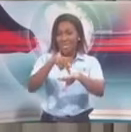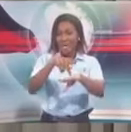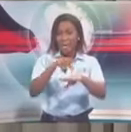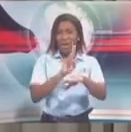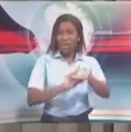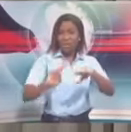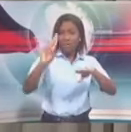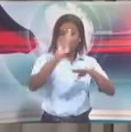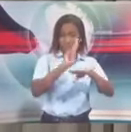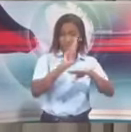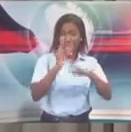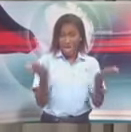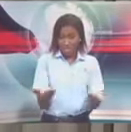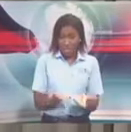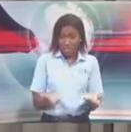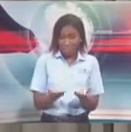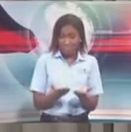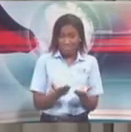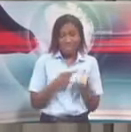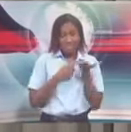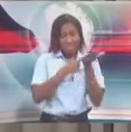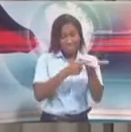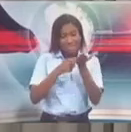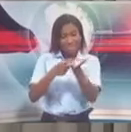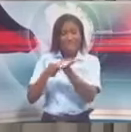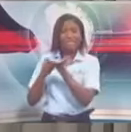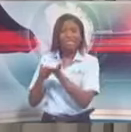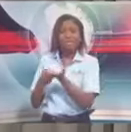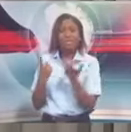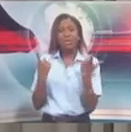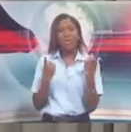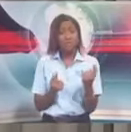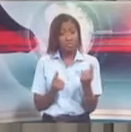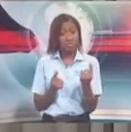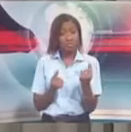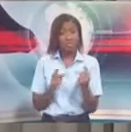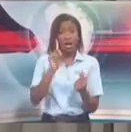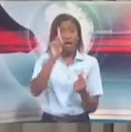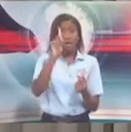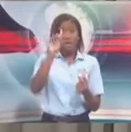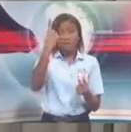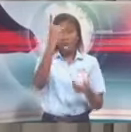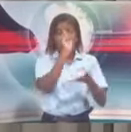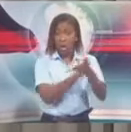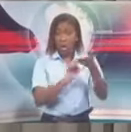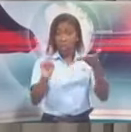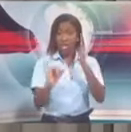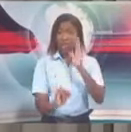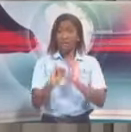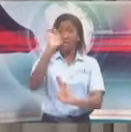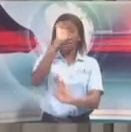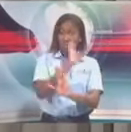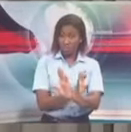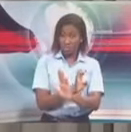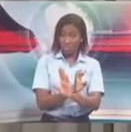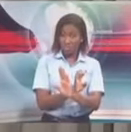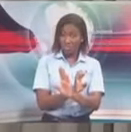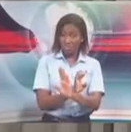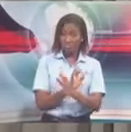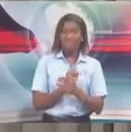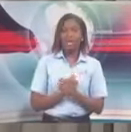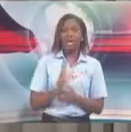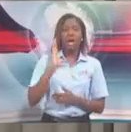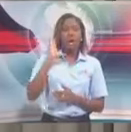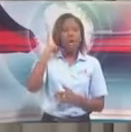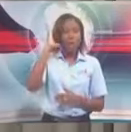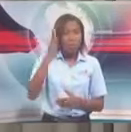Augustine campus. What we're going to be looking at is in the first week of June, and we've already spoken to Caribbean Airlines, we will be